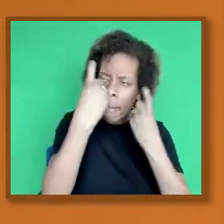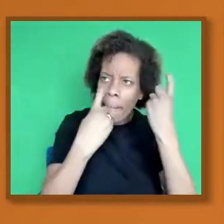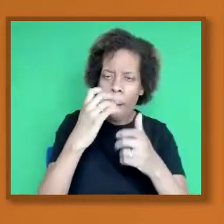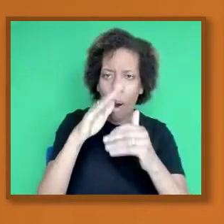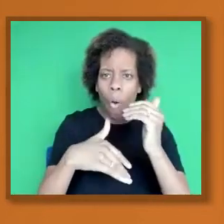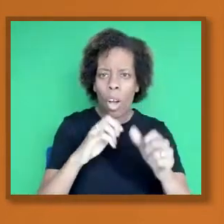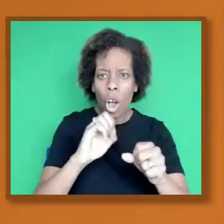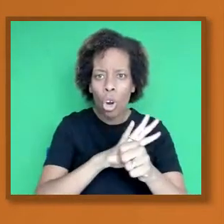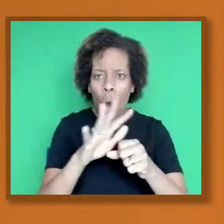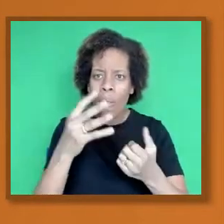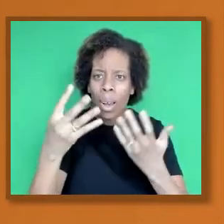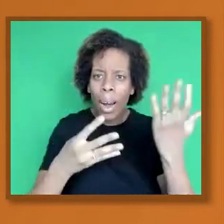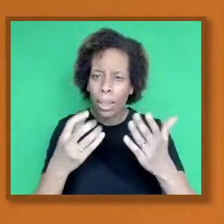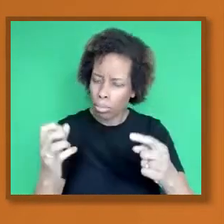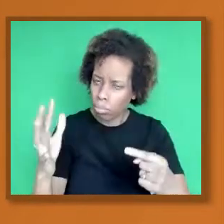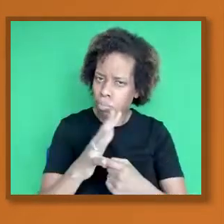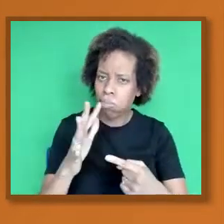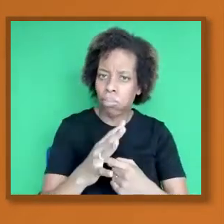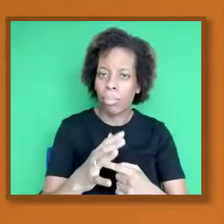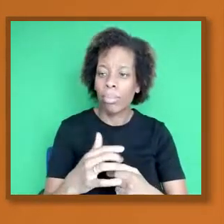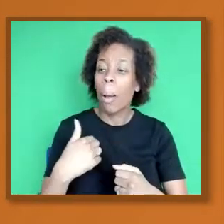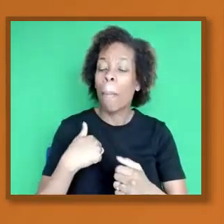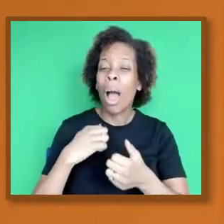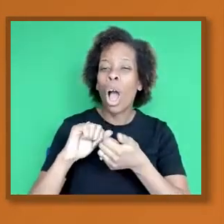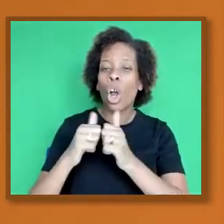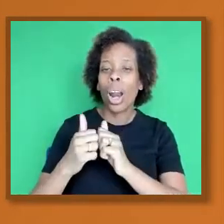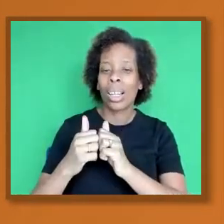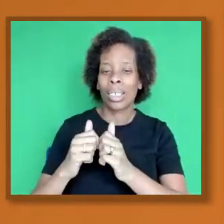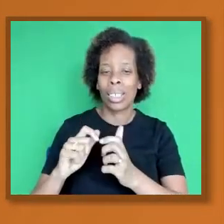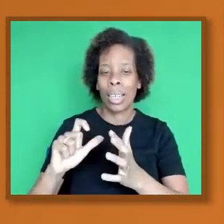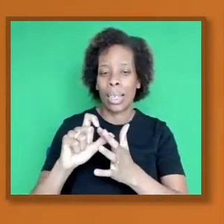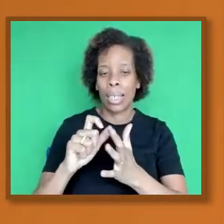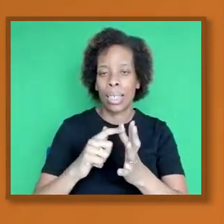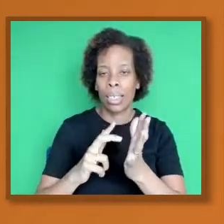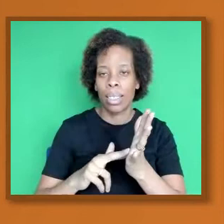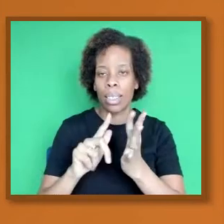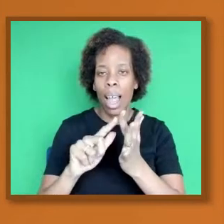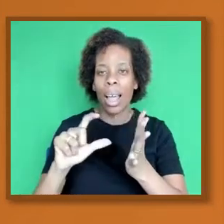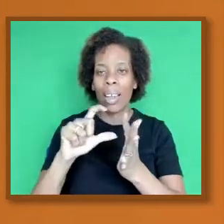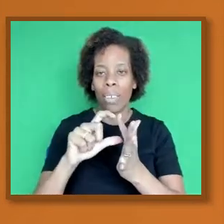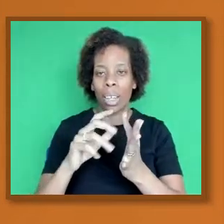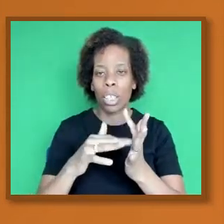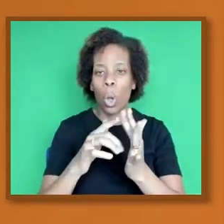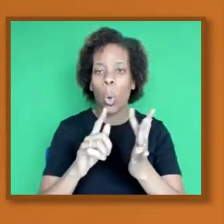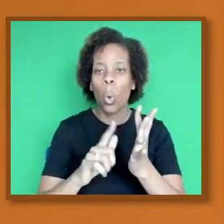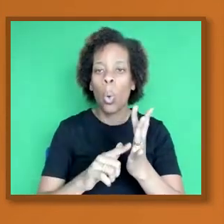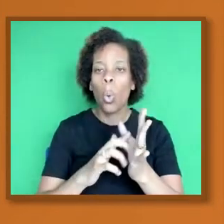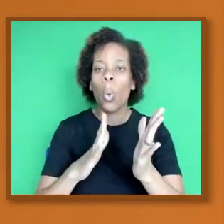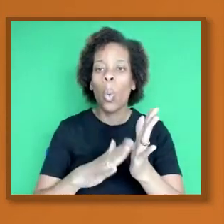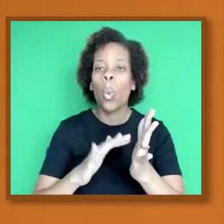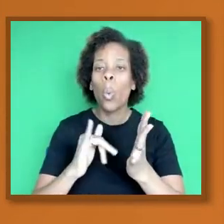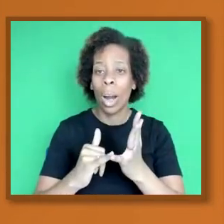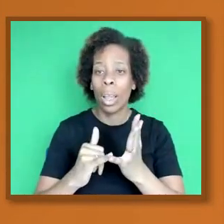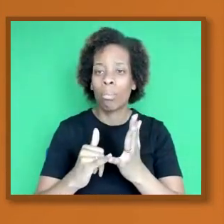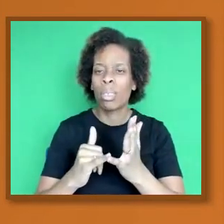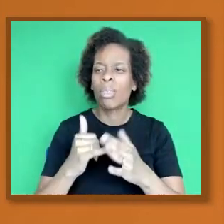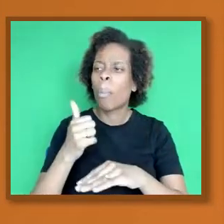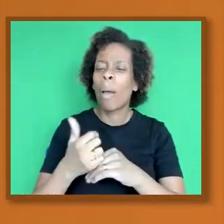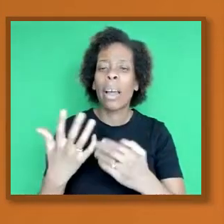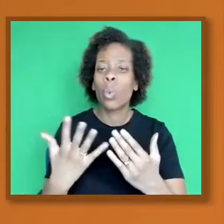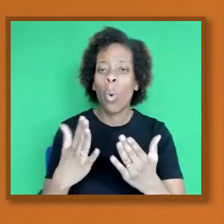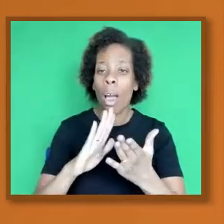Professor David Williams, Professor African American Studies, Public Health at Harvard, done extensive research